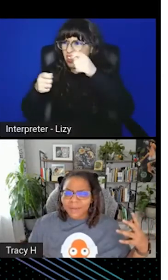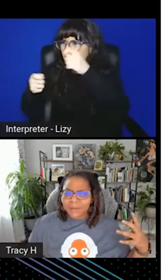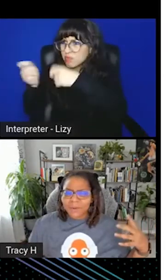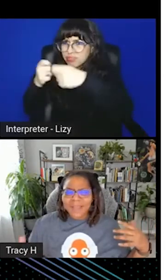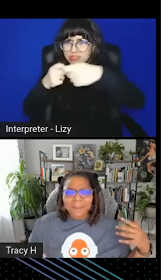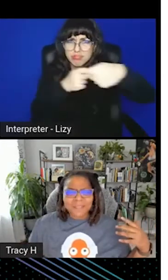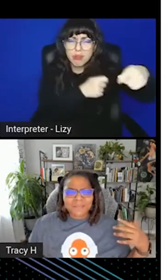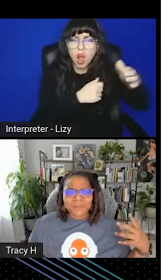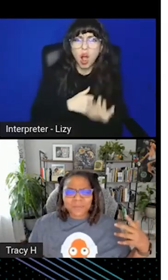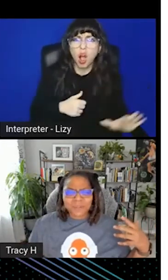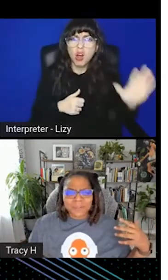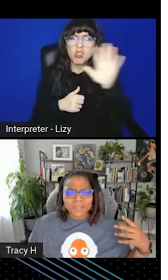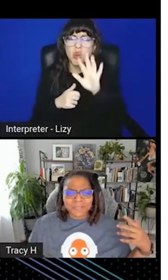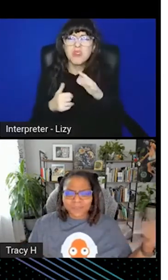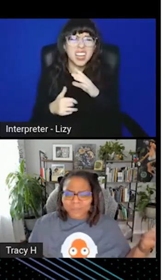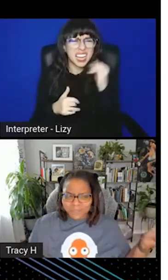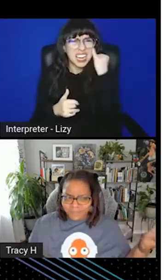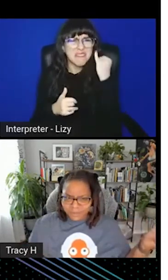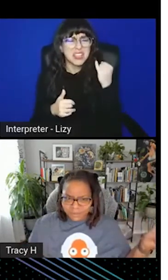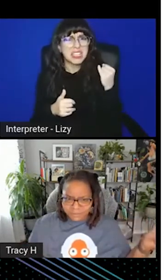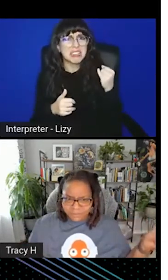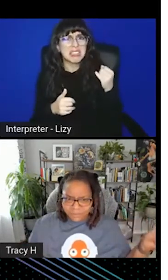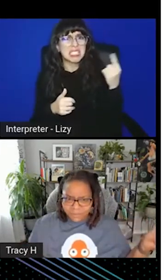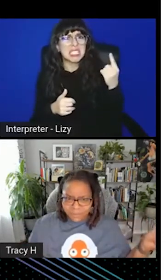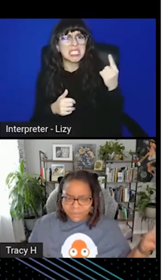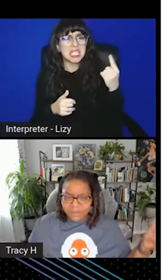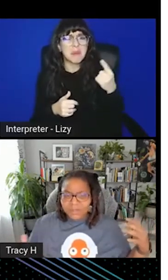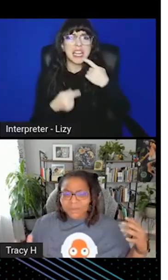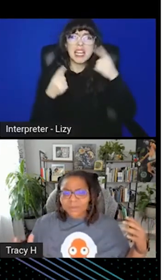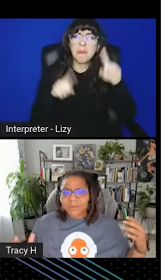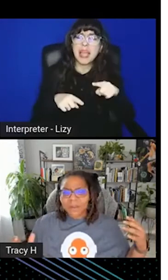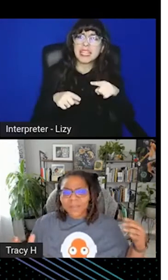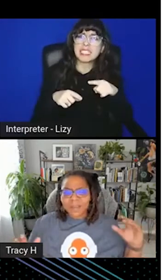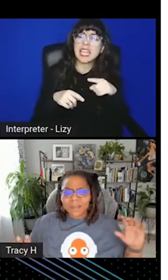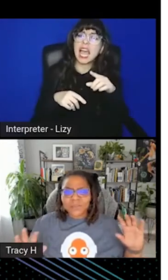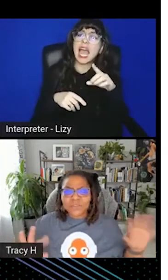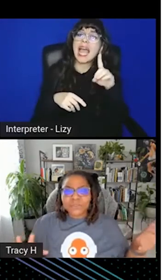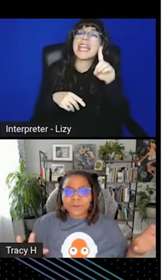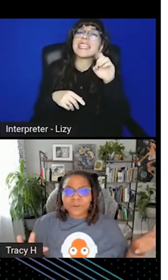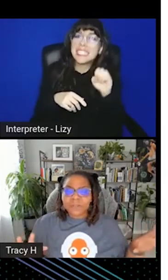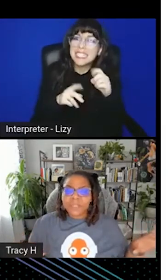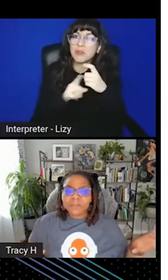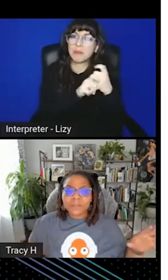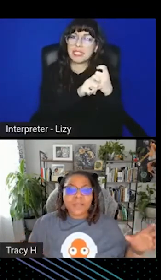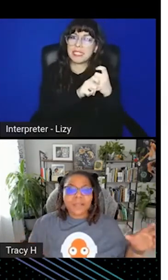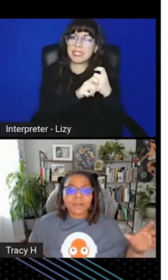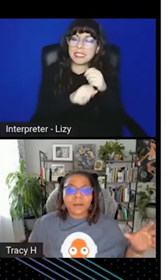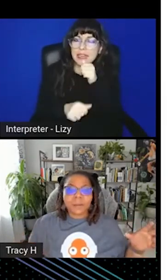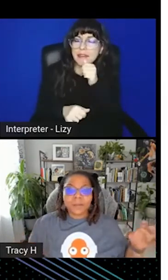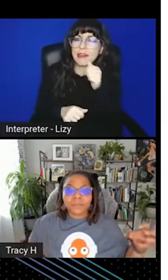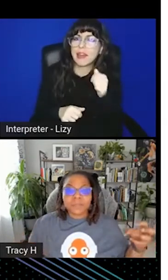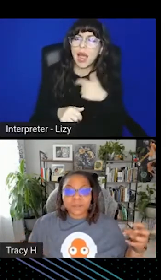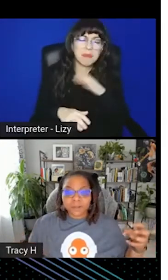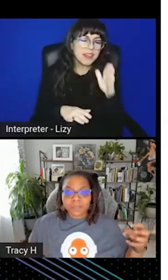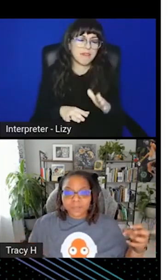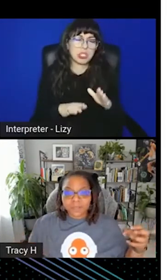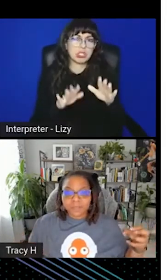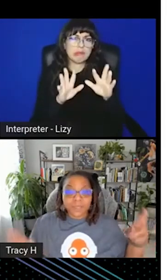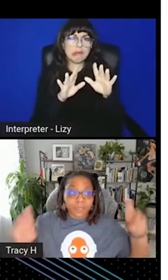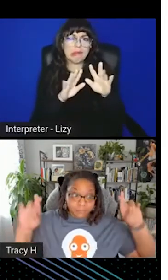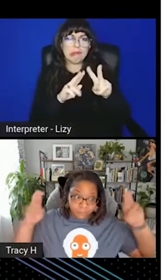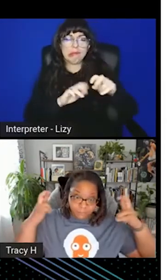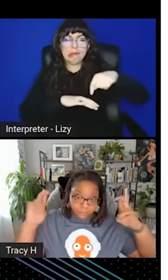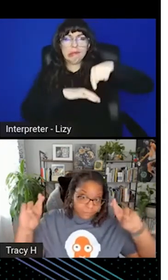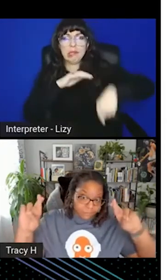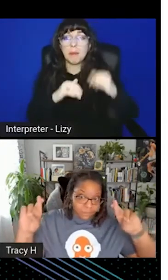And what happens if someone commits a decrypted secret? So I'm not going to go too far in depth on that. But if this talk gets picked up